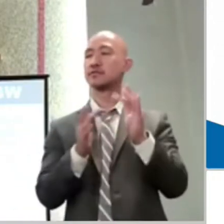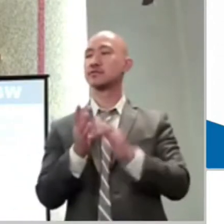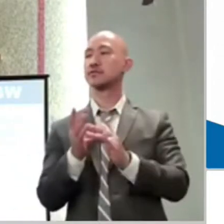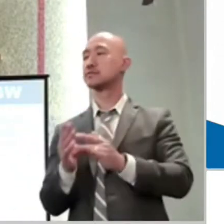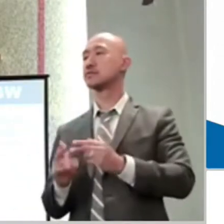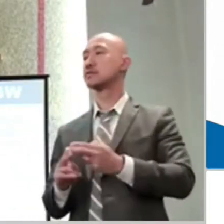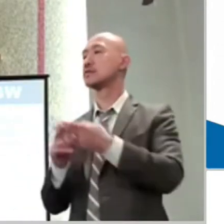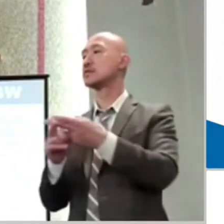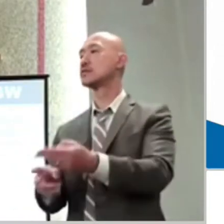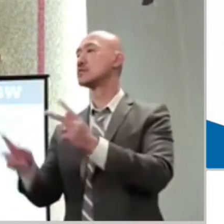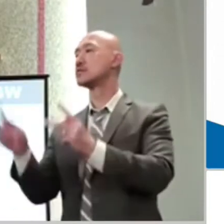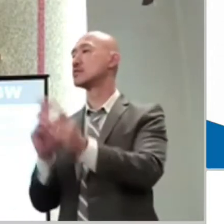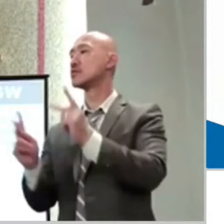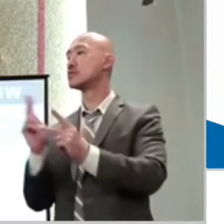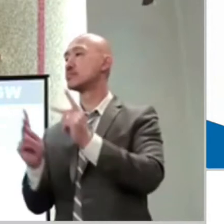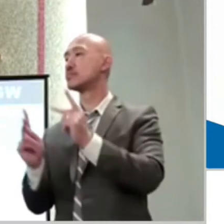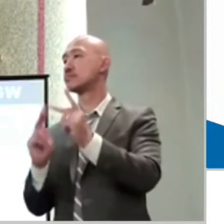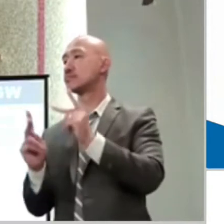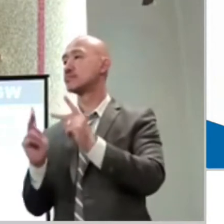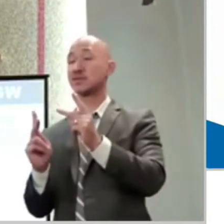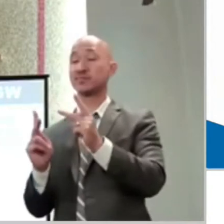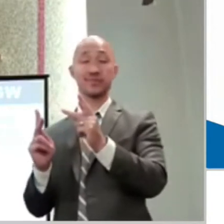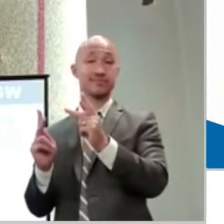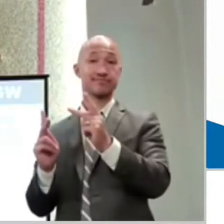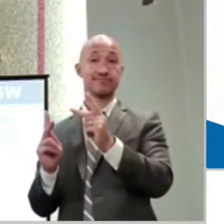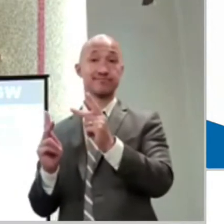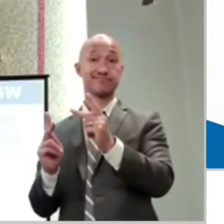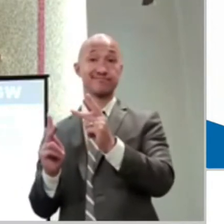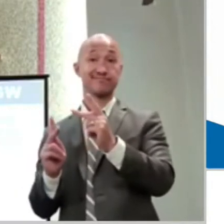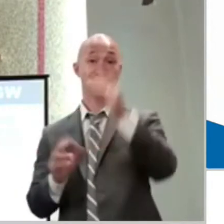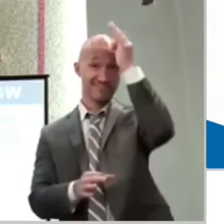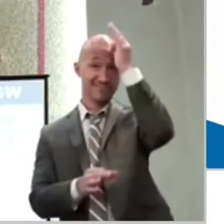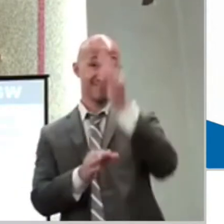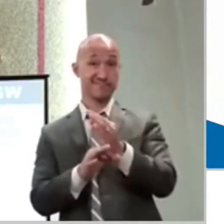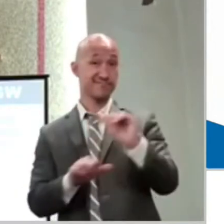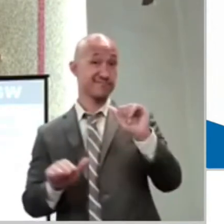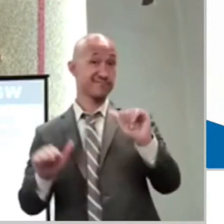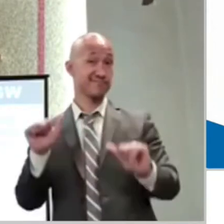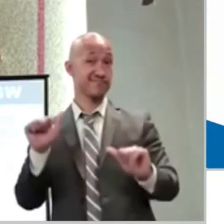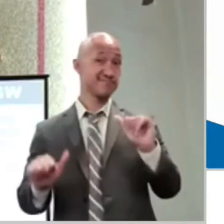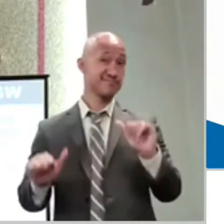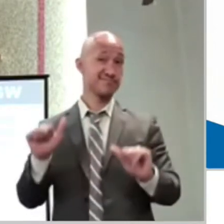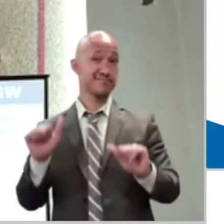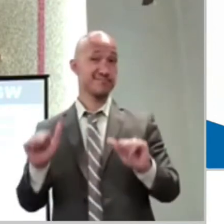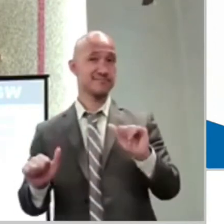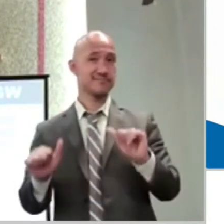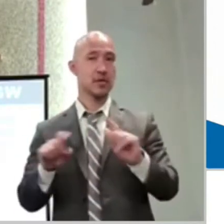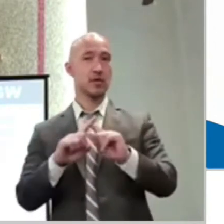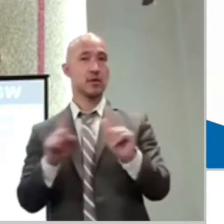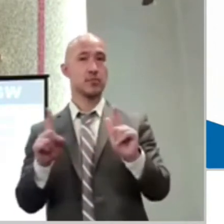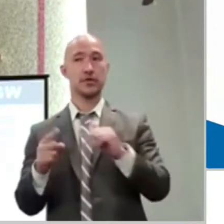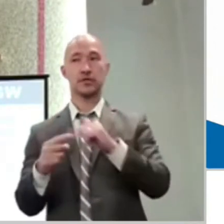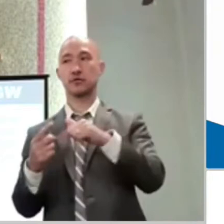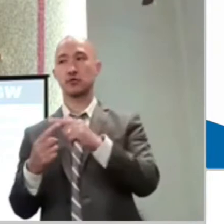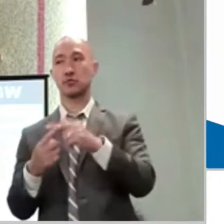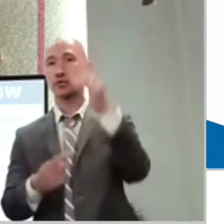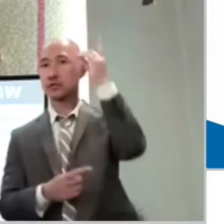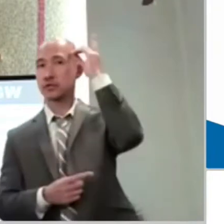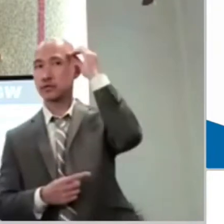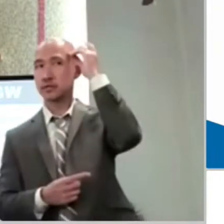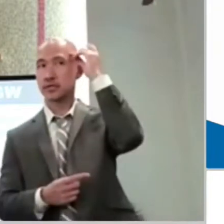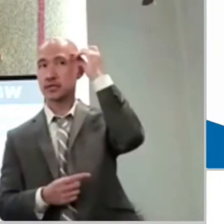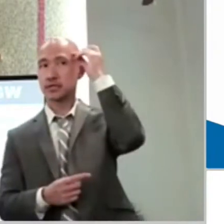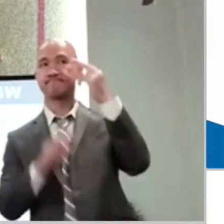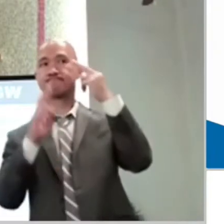did the evil spirit react when he saw Jesus? Isn't that an interesting contrast? He knew exactly